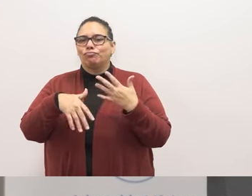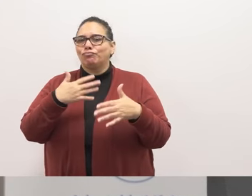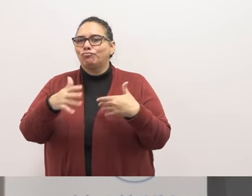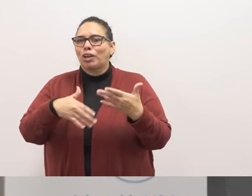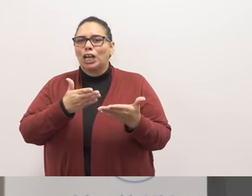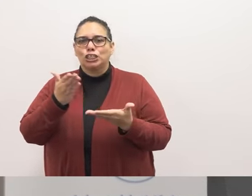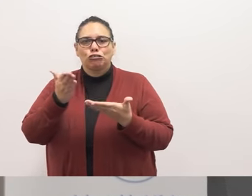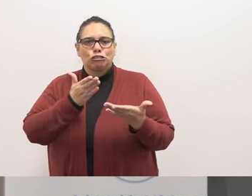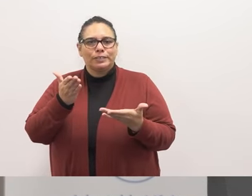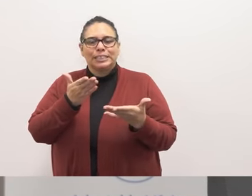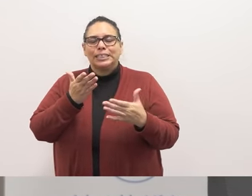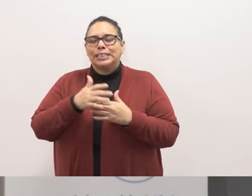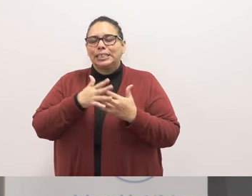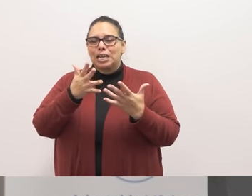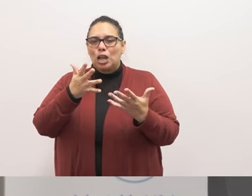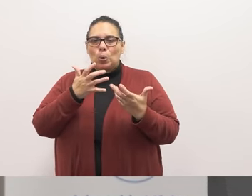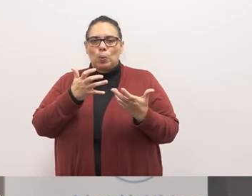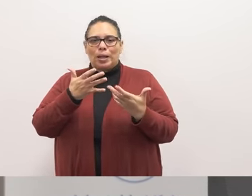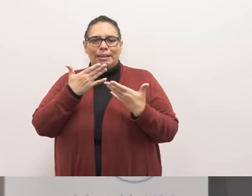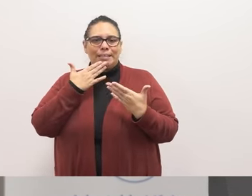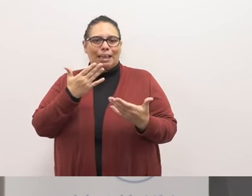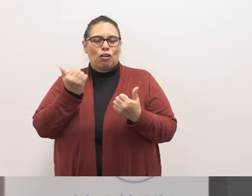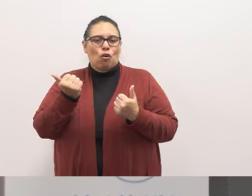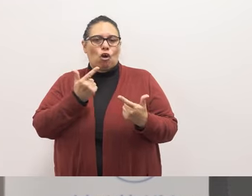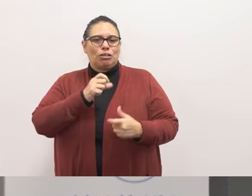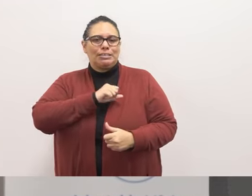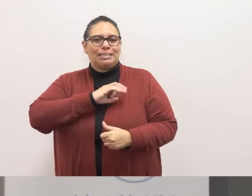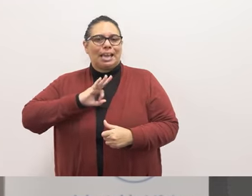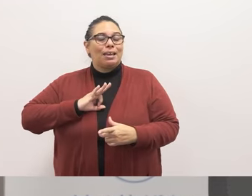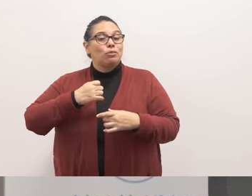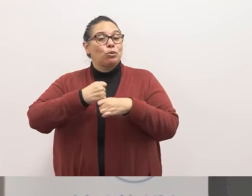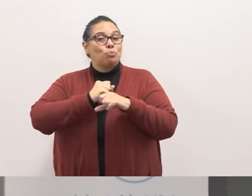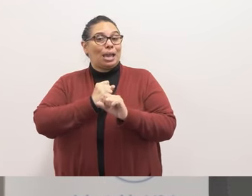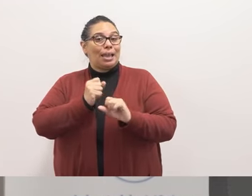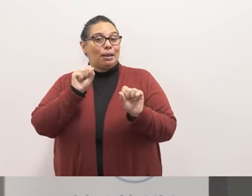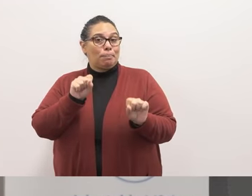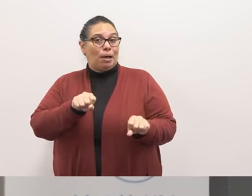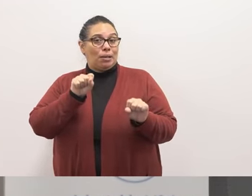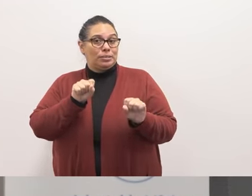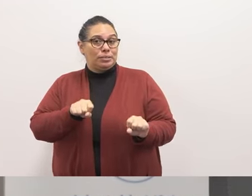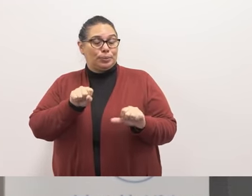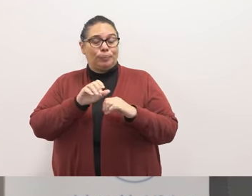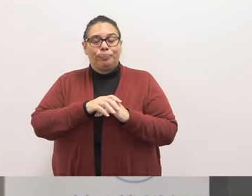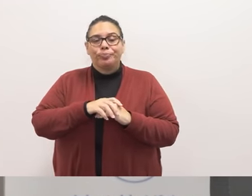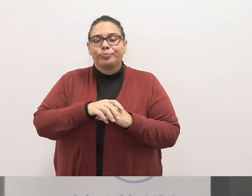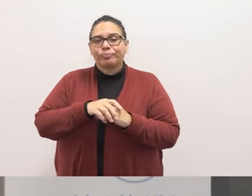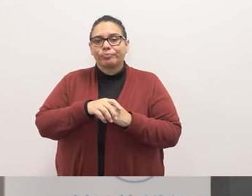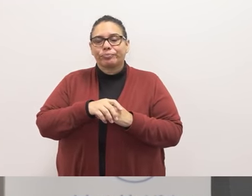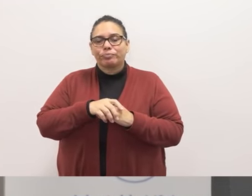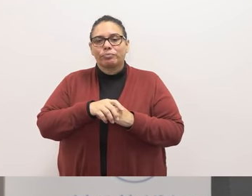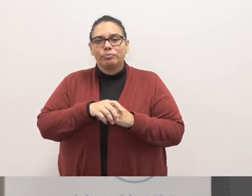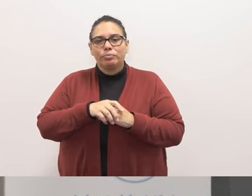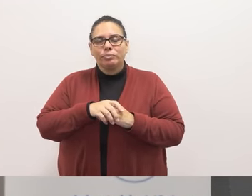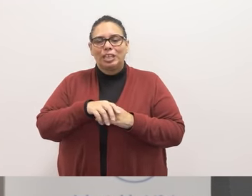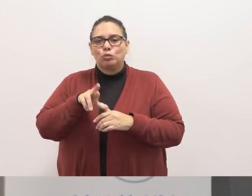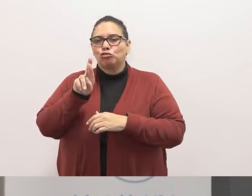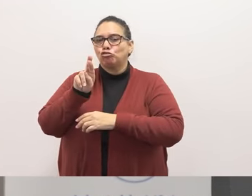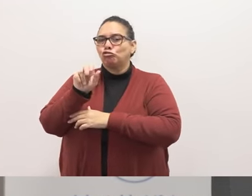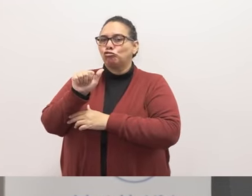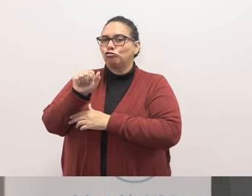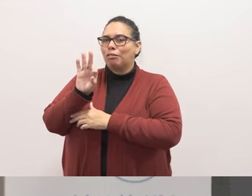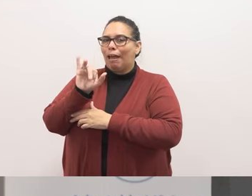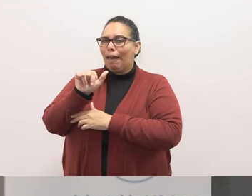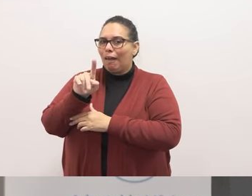i want to thank all staff who made that possible there was a raffle they